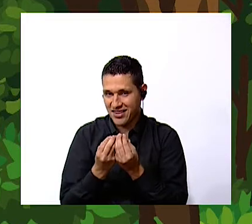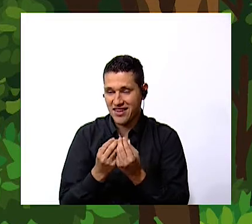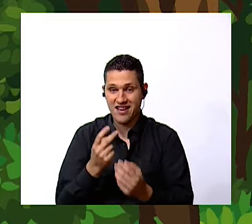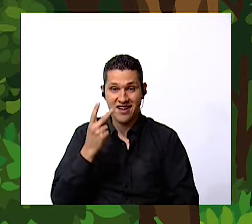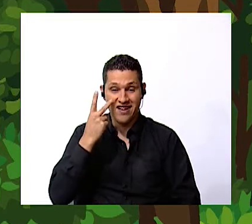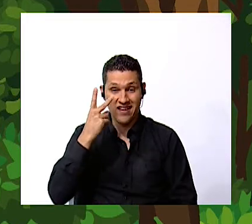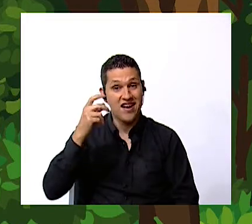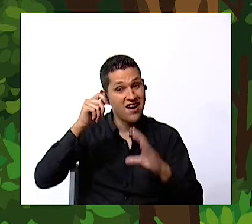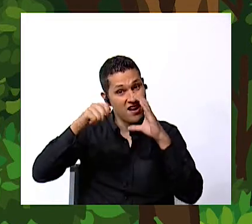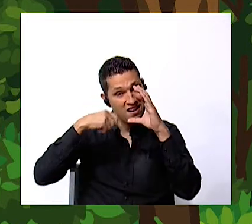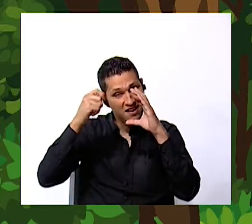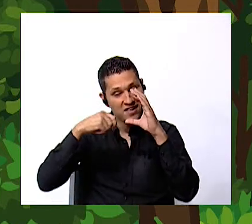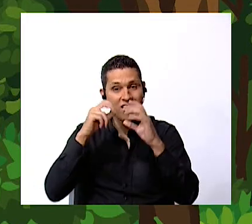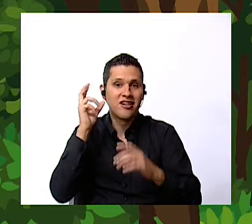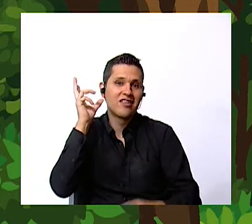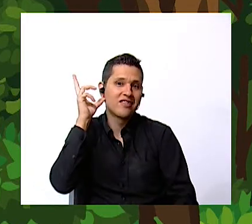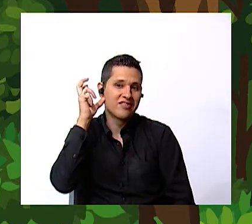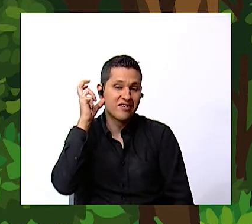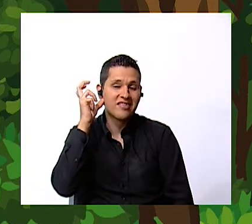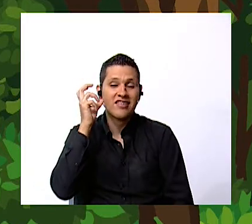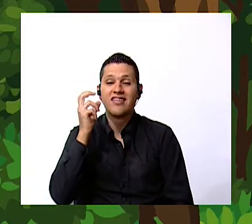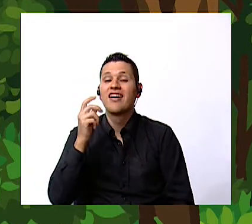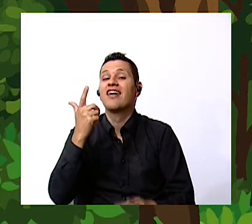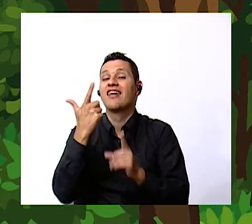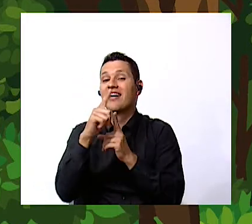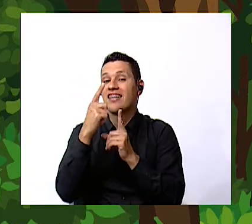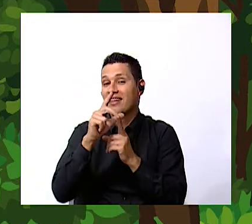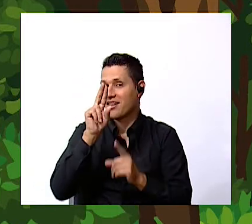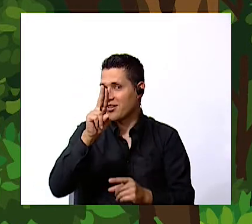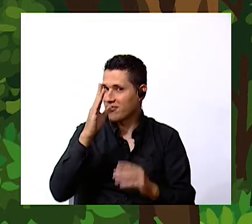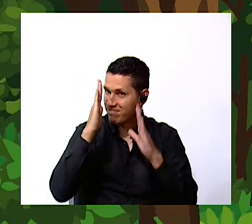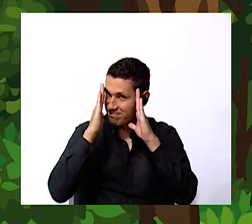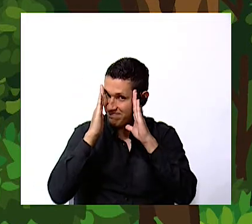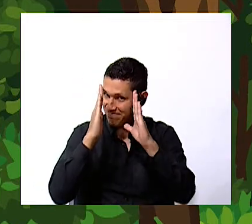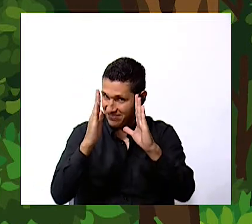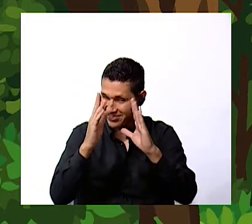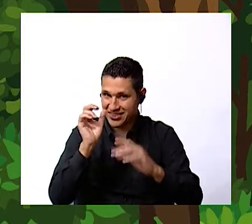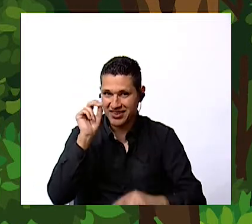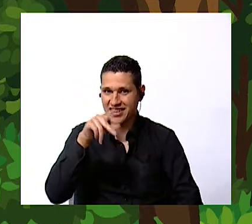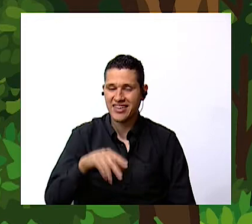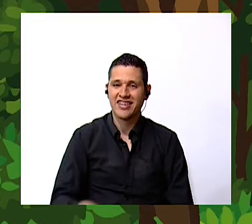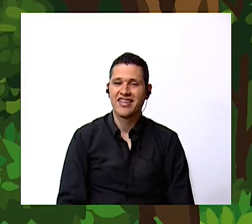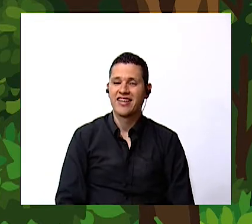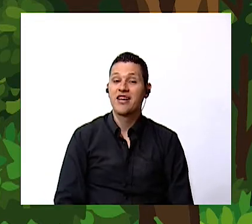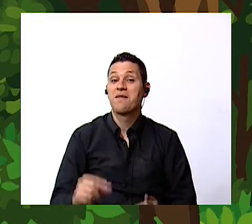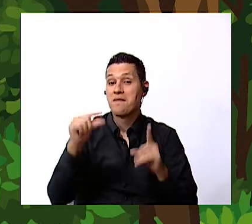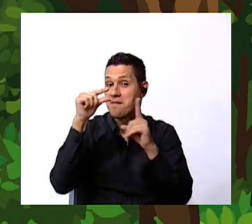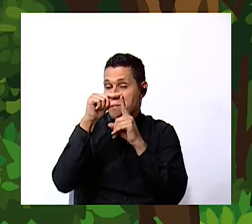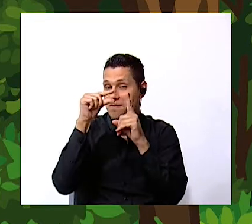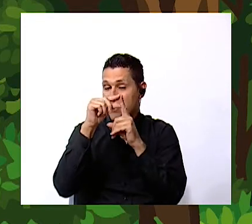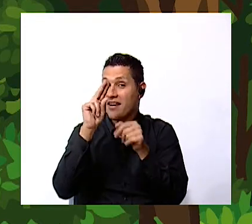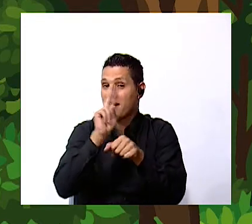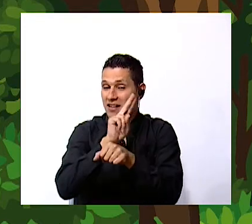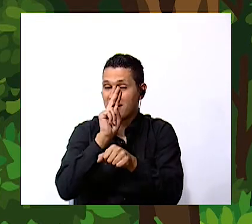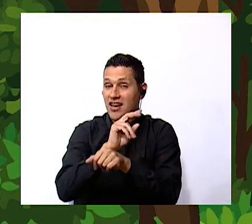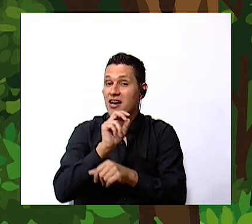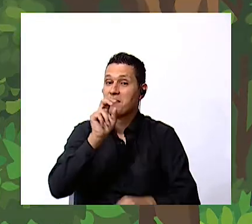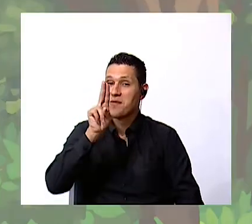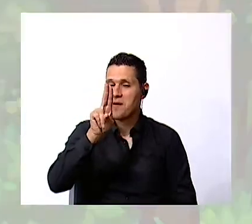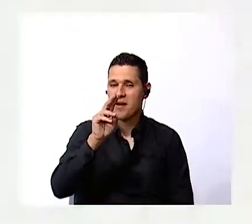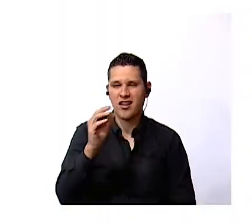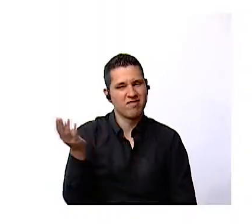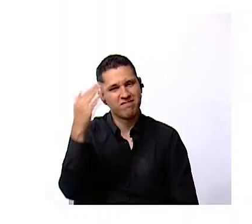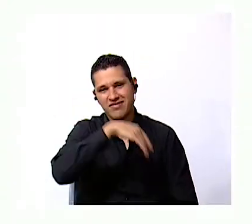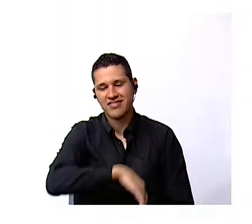a song about letter u pay attention to the words that have letter u ready here we go